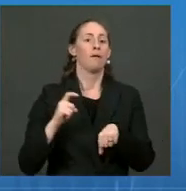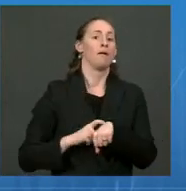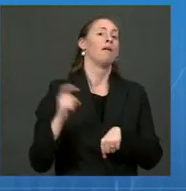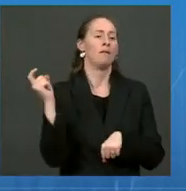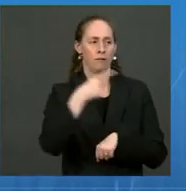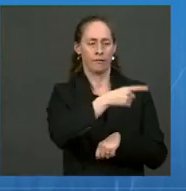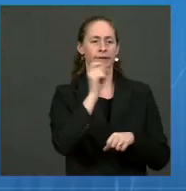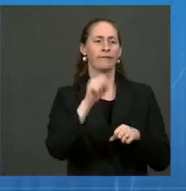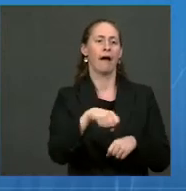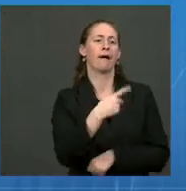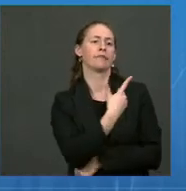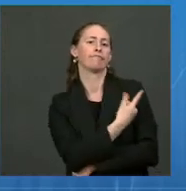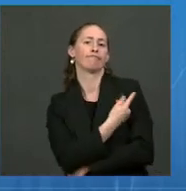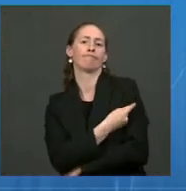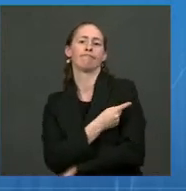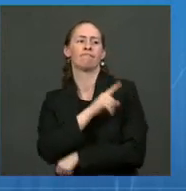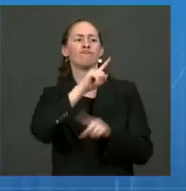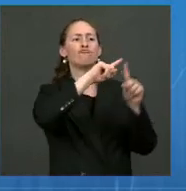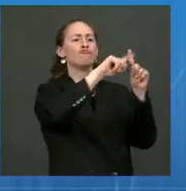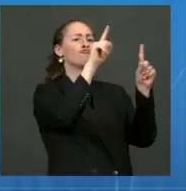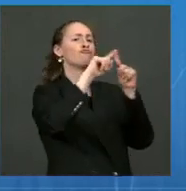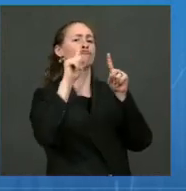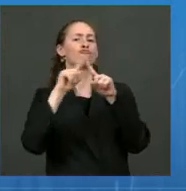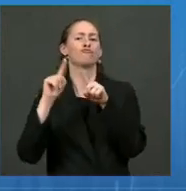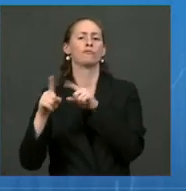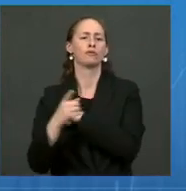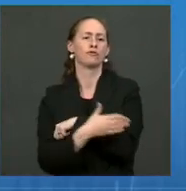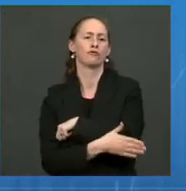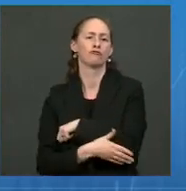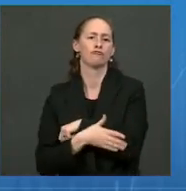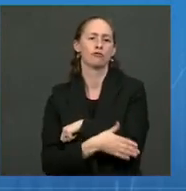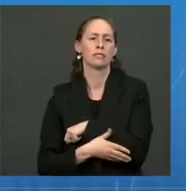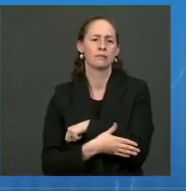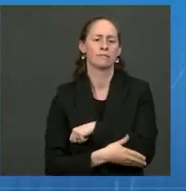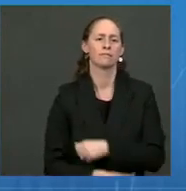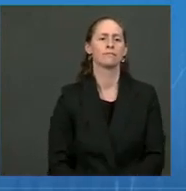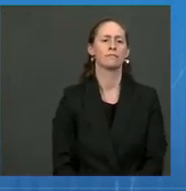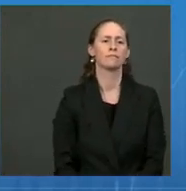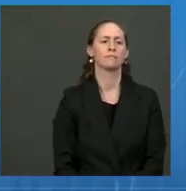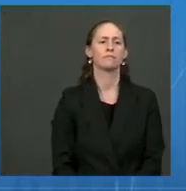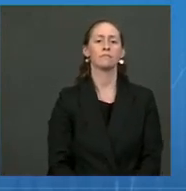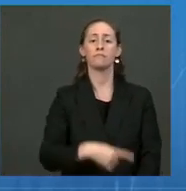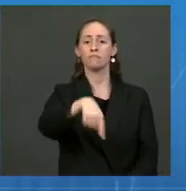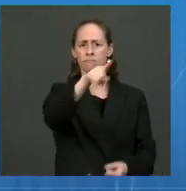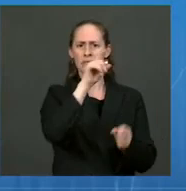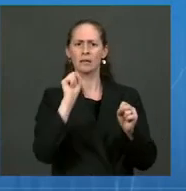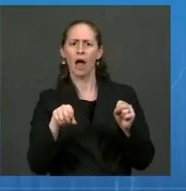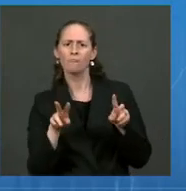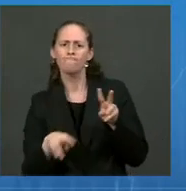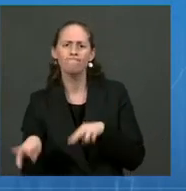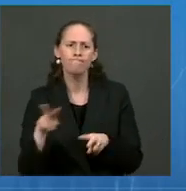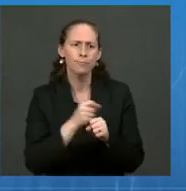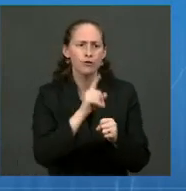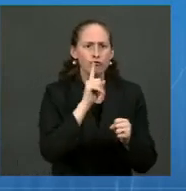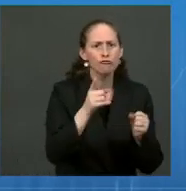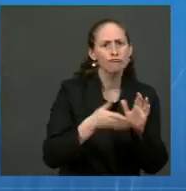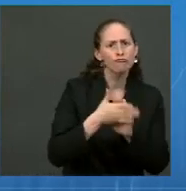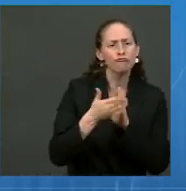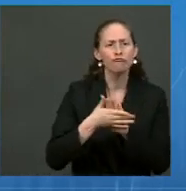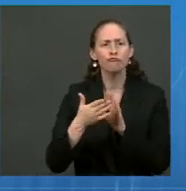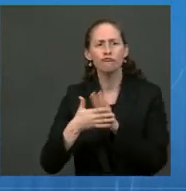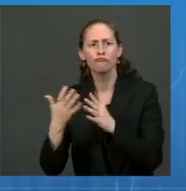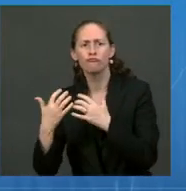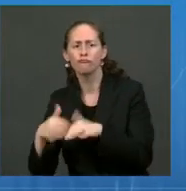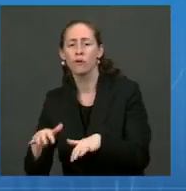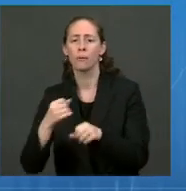in those countries in terms of vaccine surveillance, in terms of vaccine efficacy studies, vaccine confidence, as